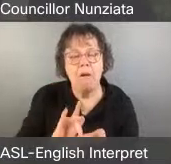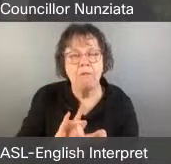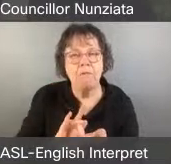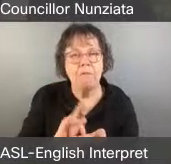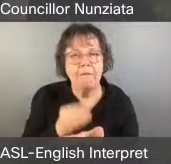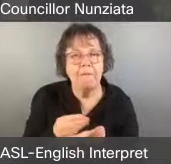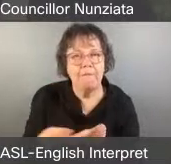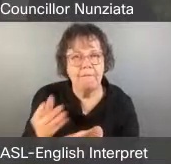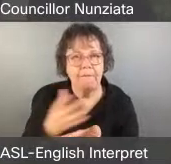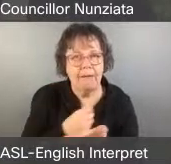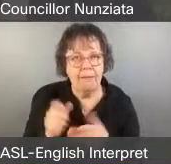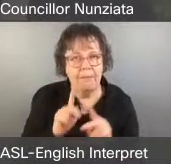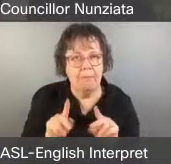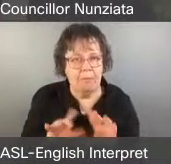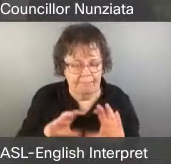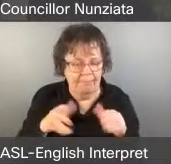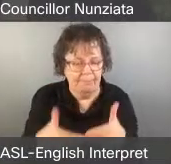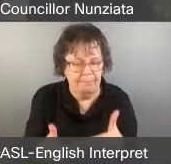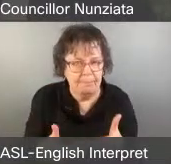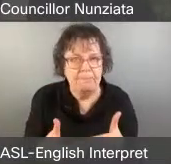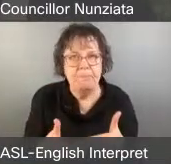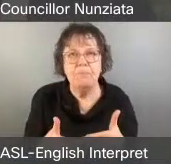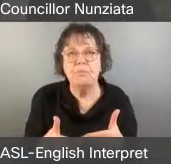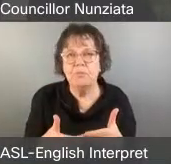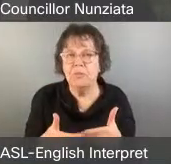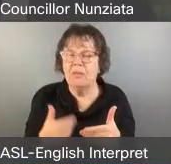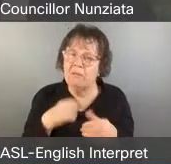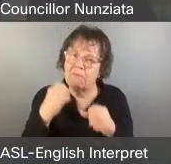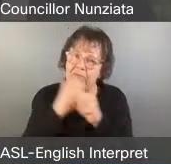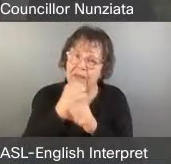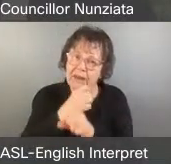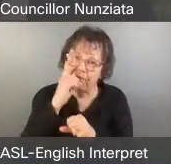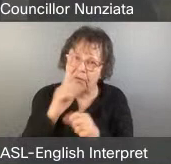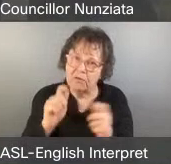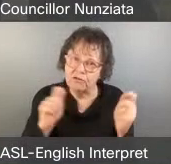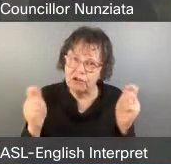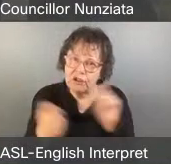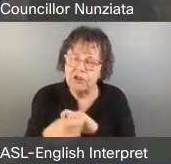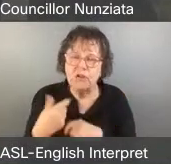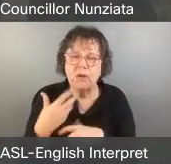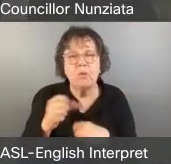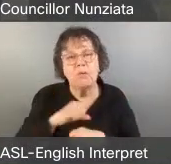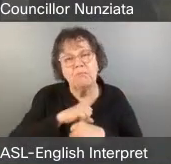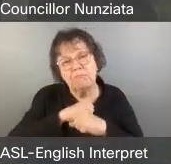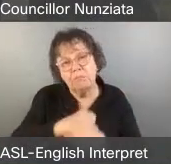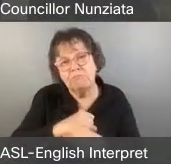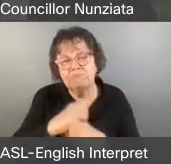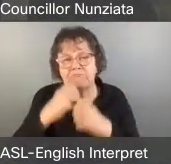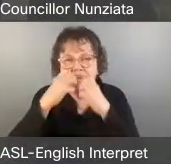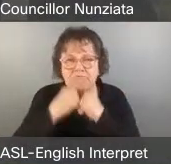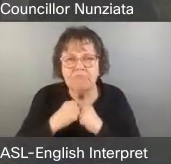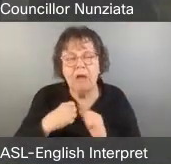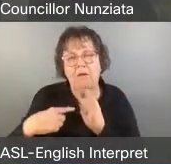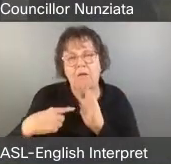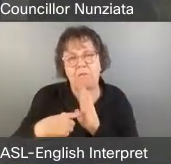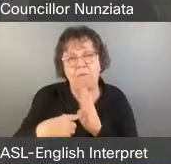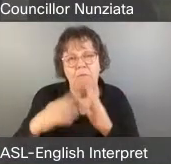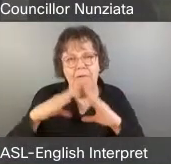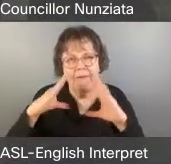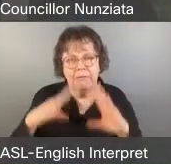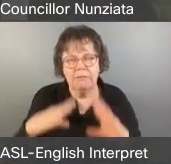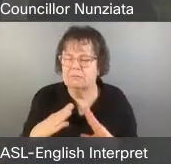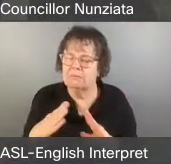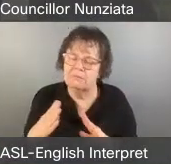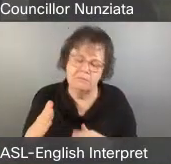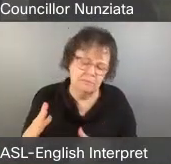community, a union fighting for change. I'm here to talk about protecting and preserving affordable housing, which is a top issue